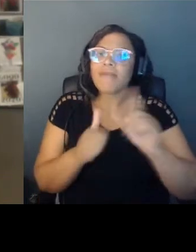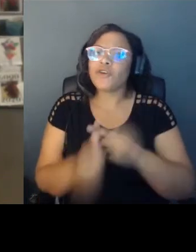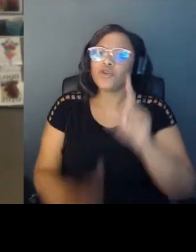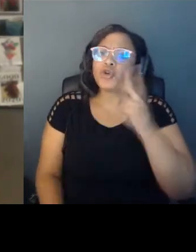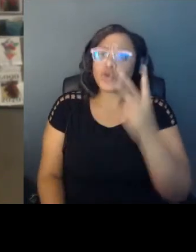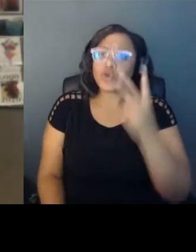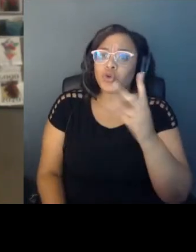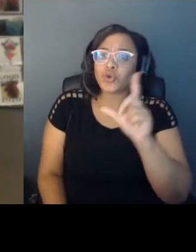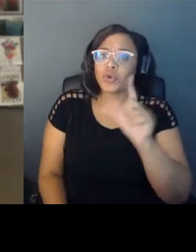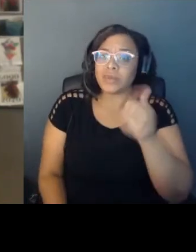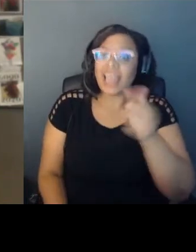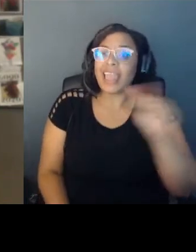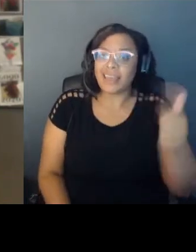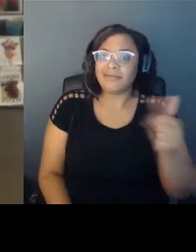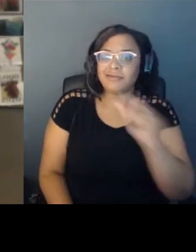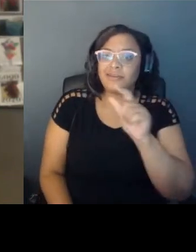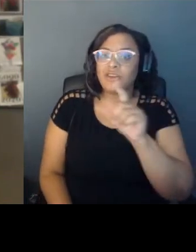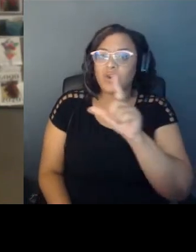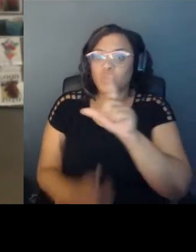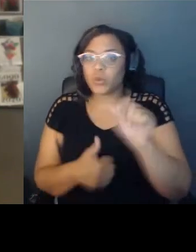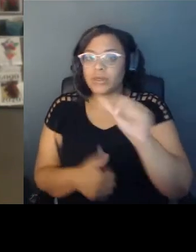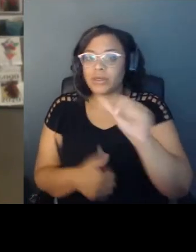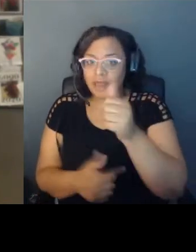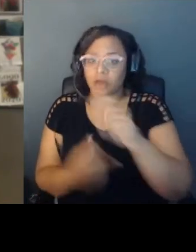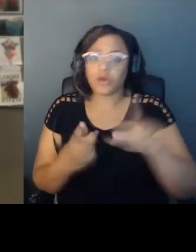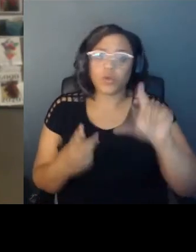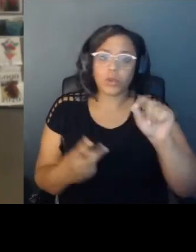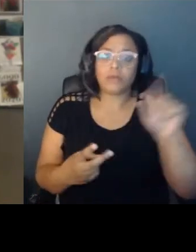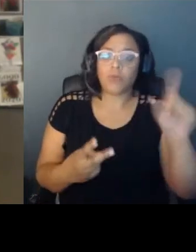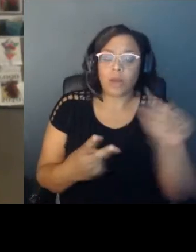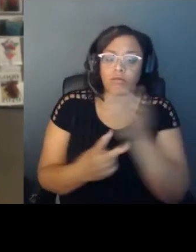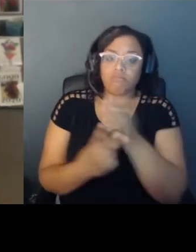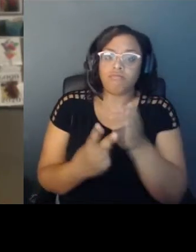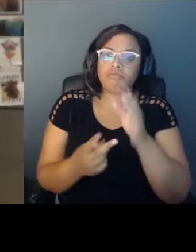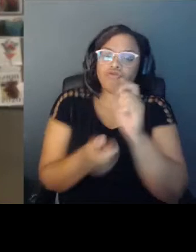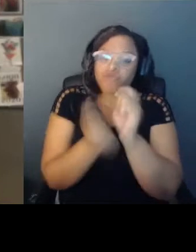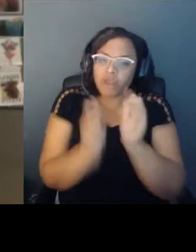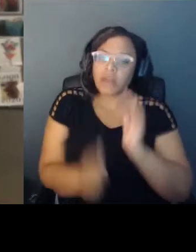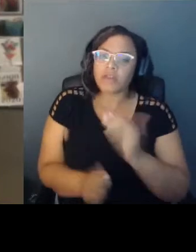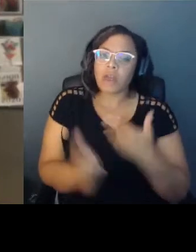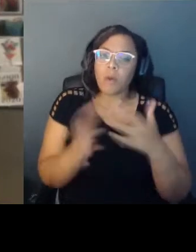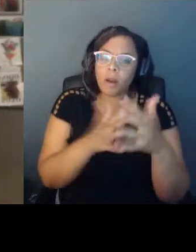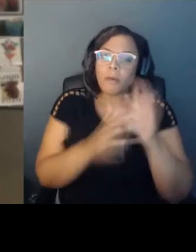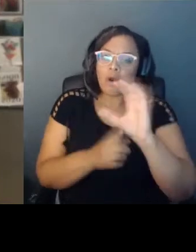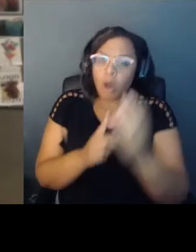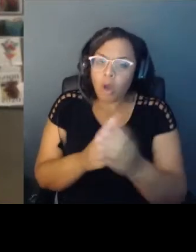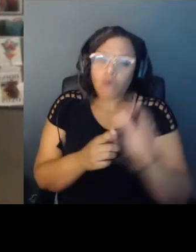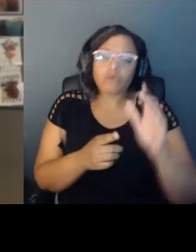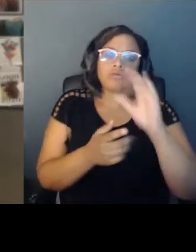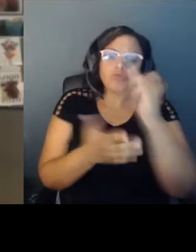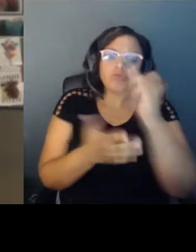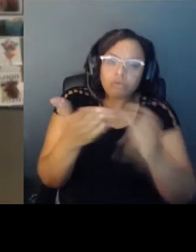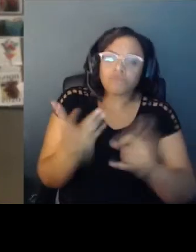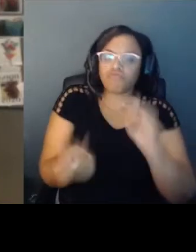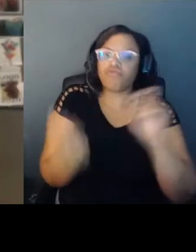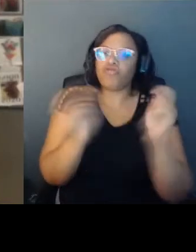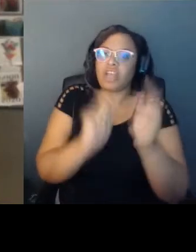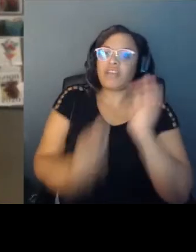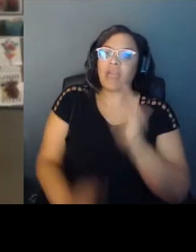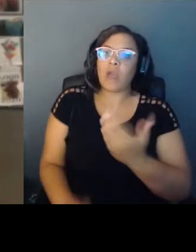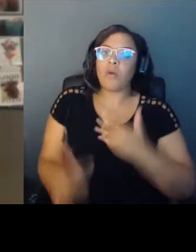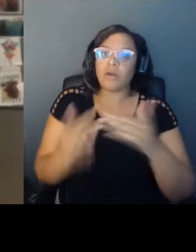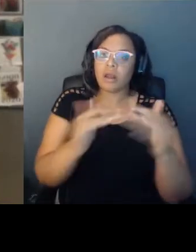forever changed American art, culture, and the collective consciousness. The initiative launches tonight, May